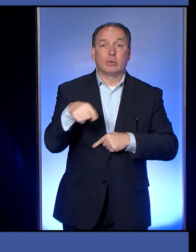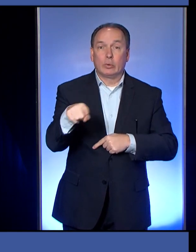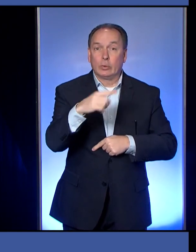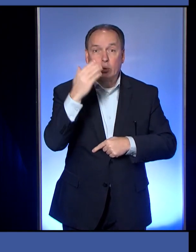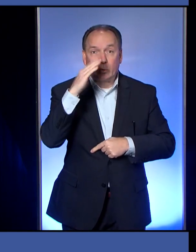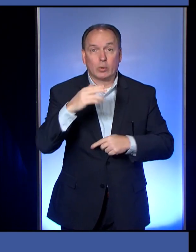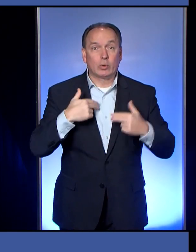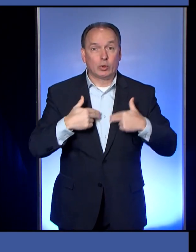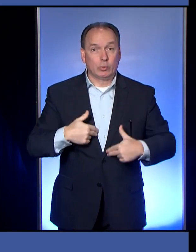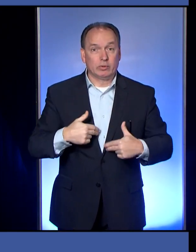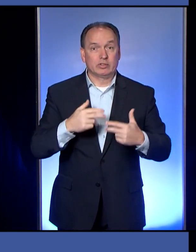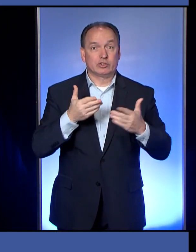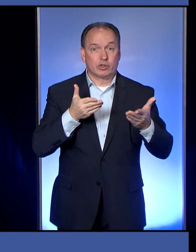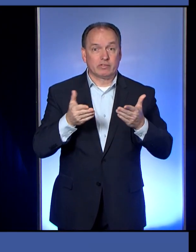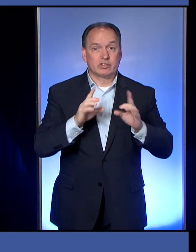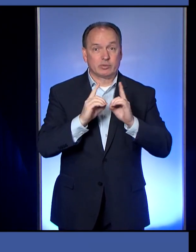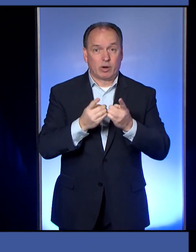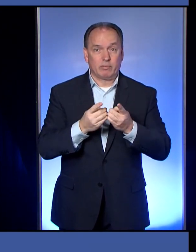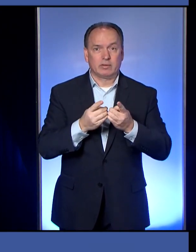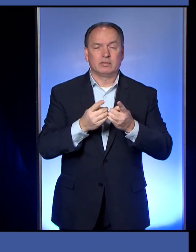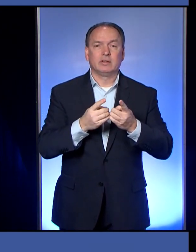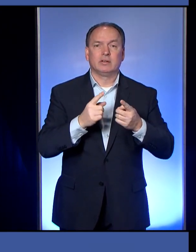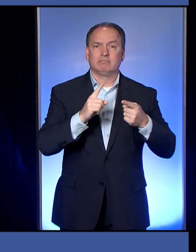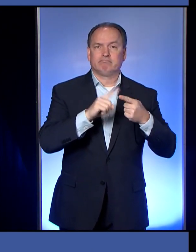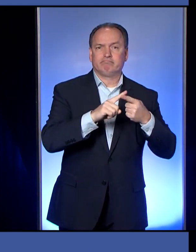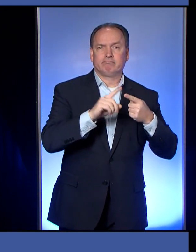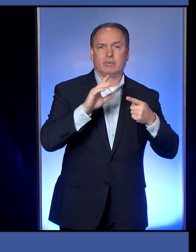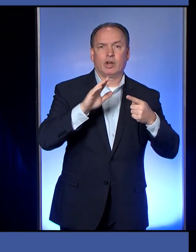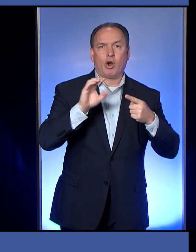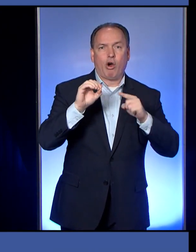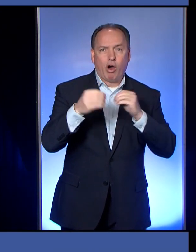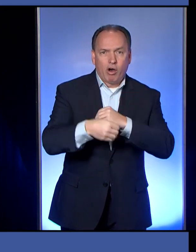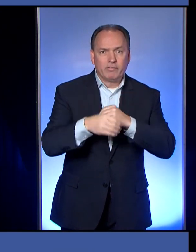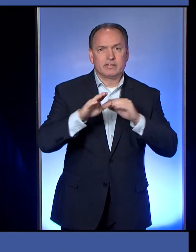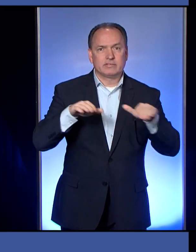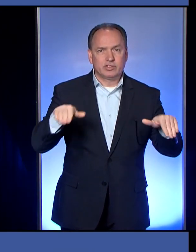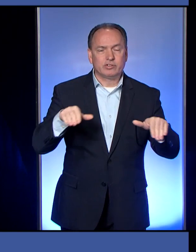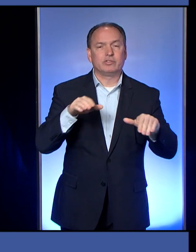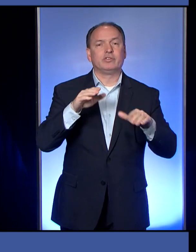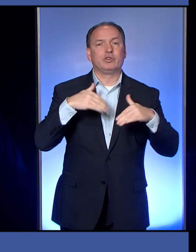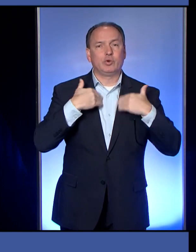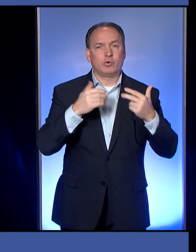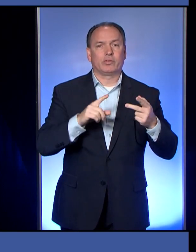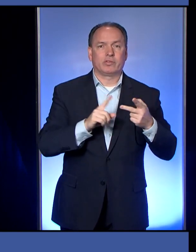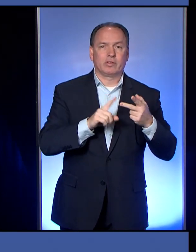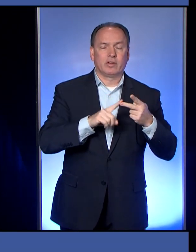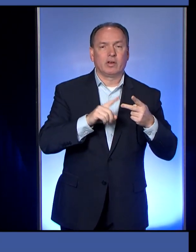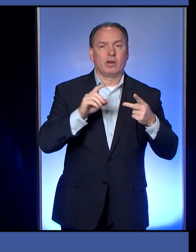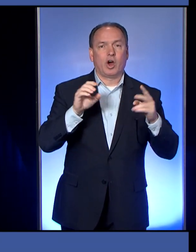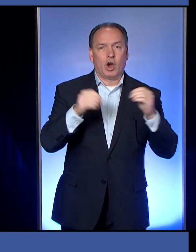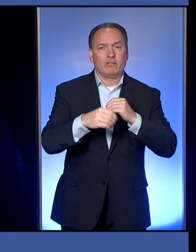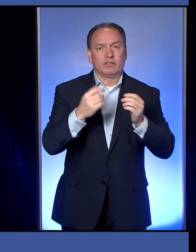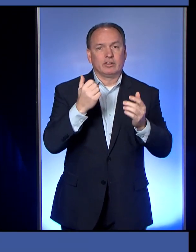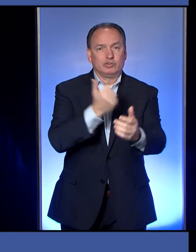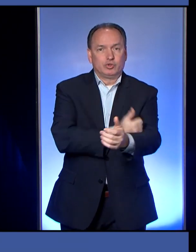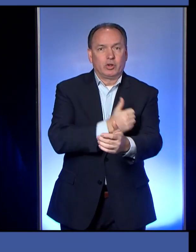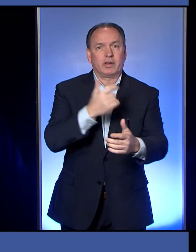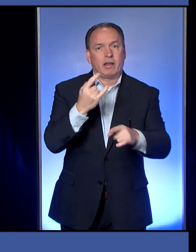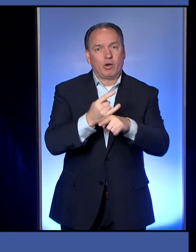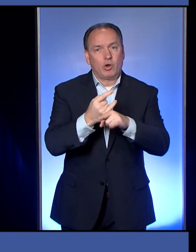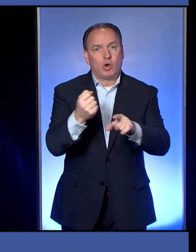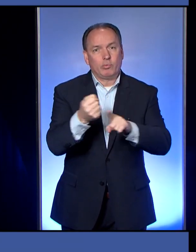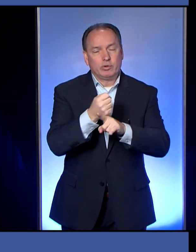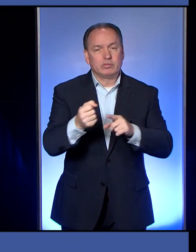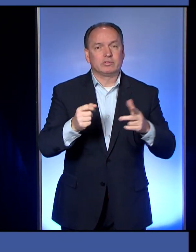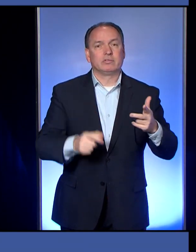Department of Human Services is made up of the Office of Children and Youth, the Office of Drug and Alcohol Abuse, and the Office of Intellectual Disabilities